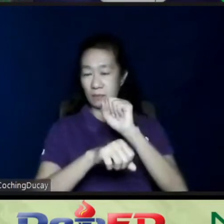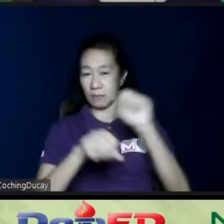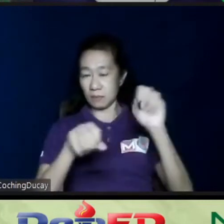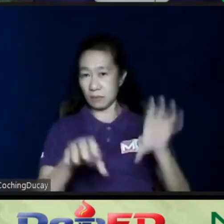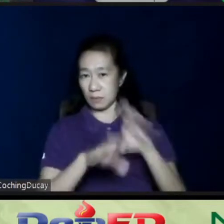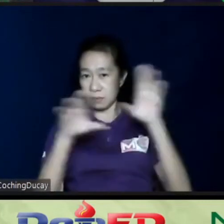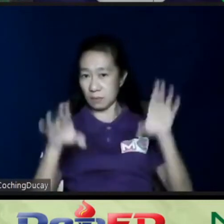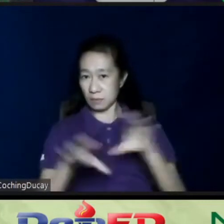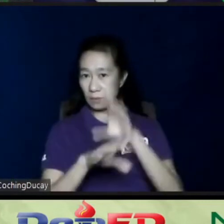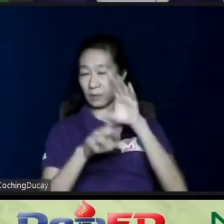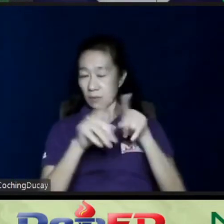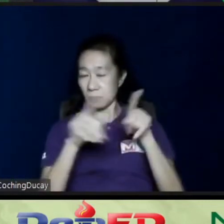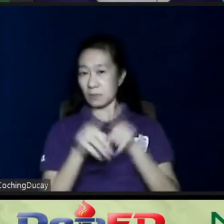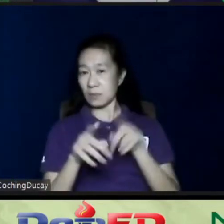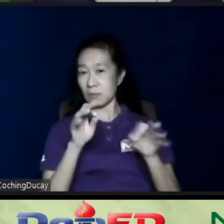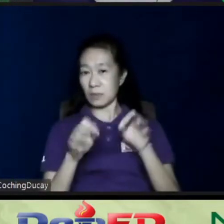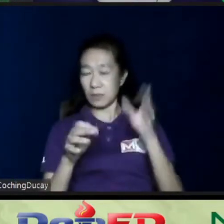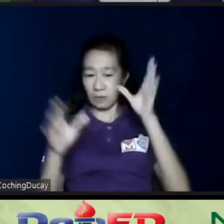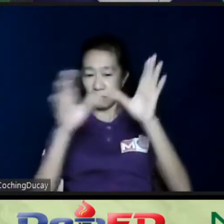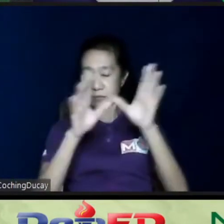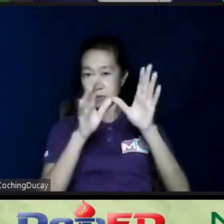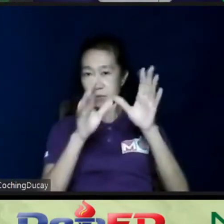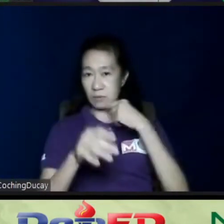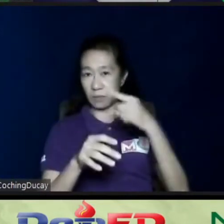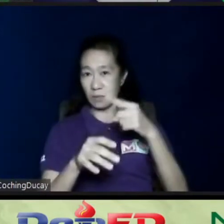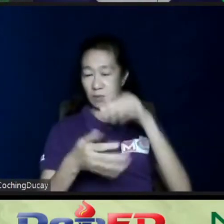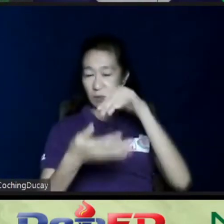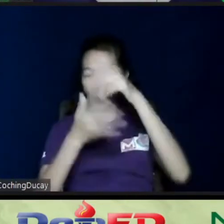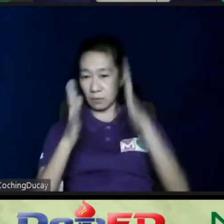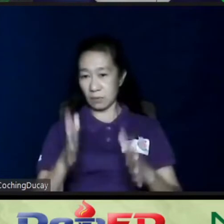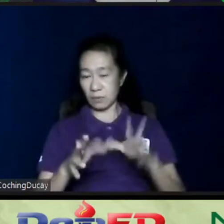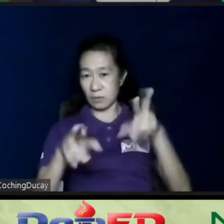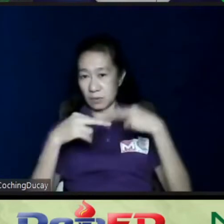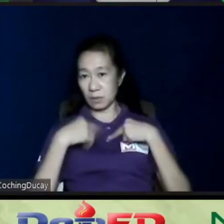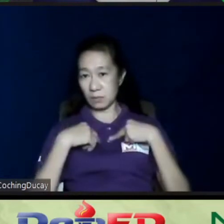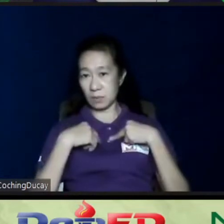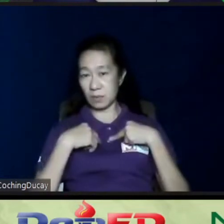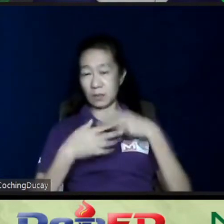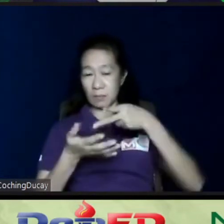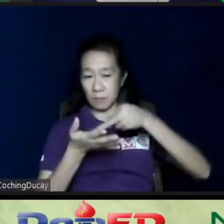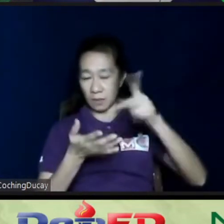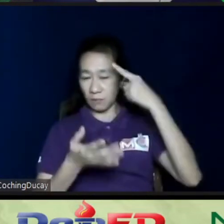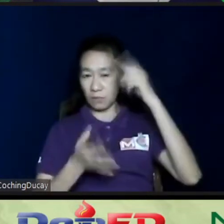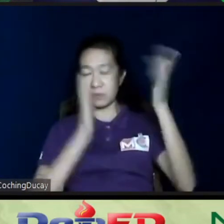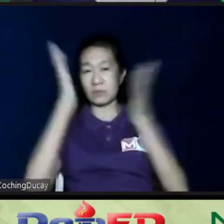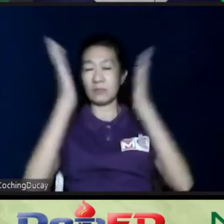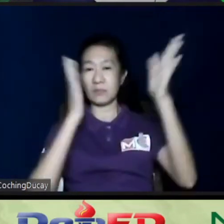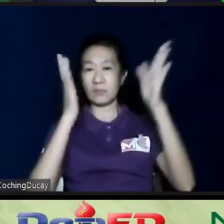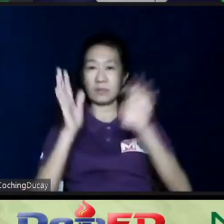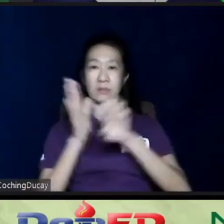also, if there's a contract that says that the student will receive something for the service rendered, for example,